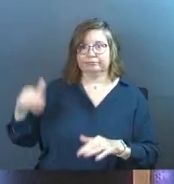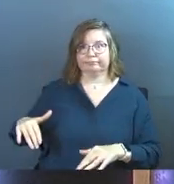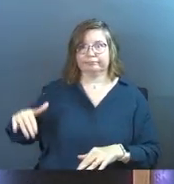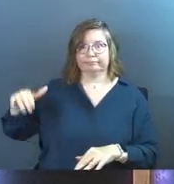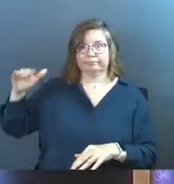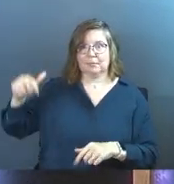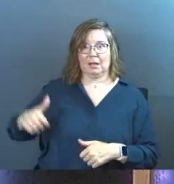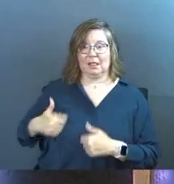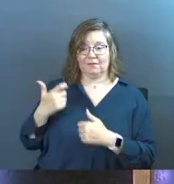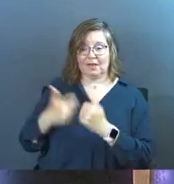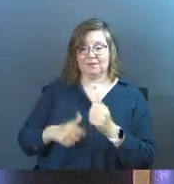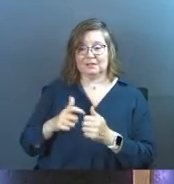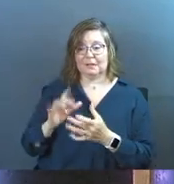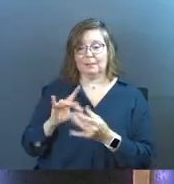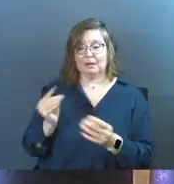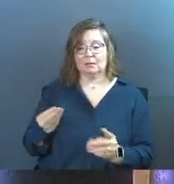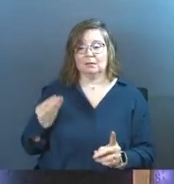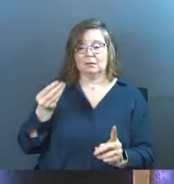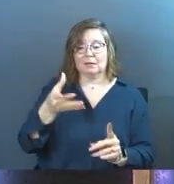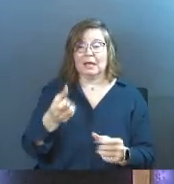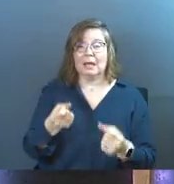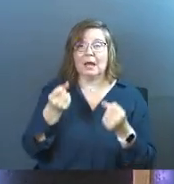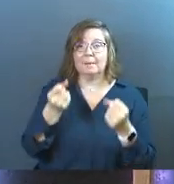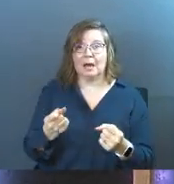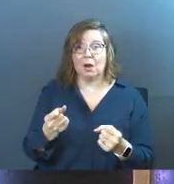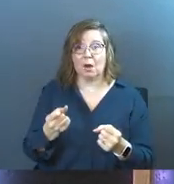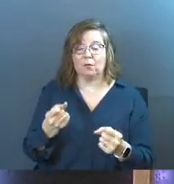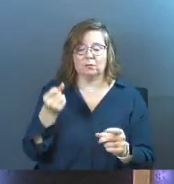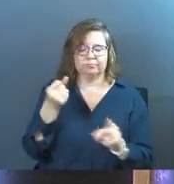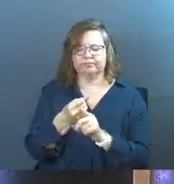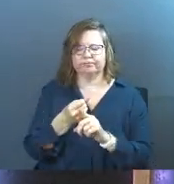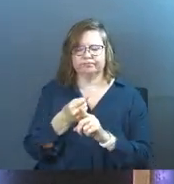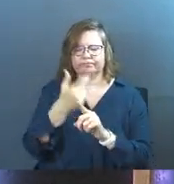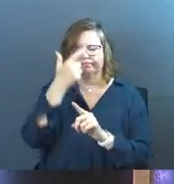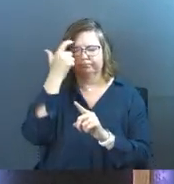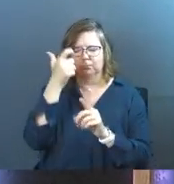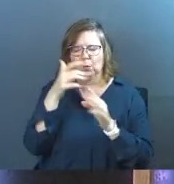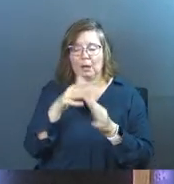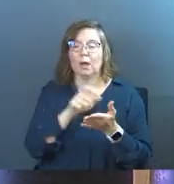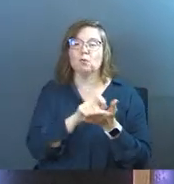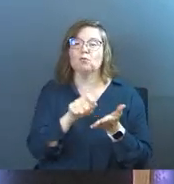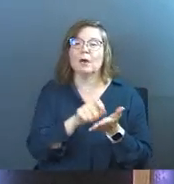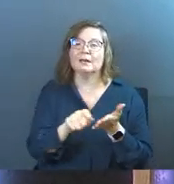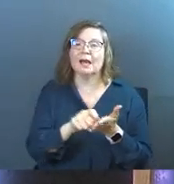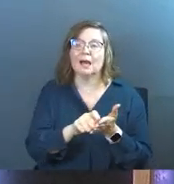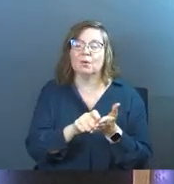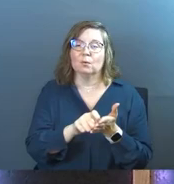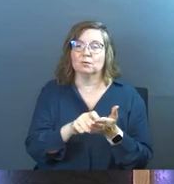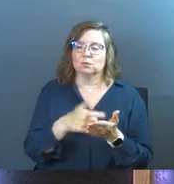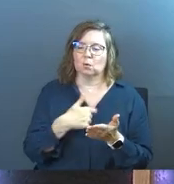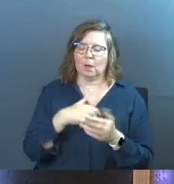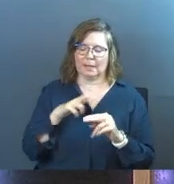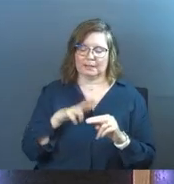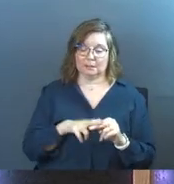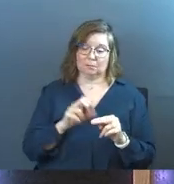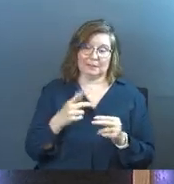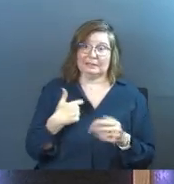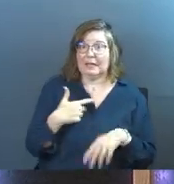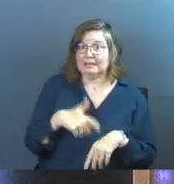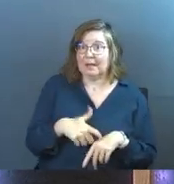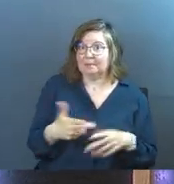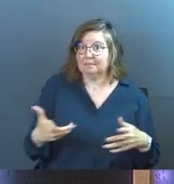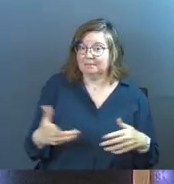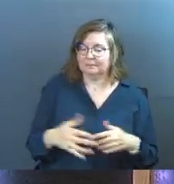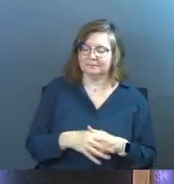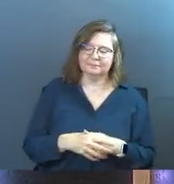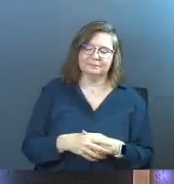And every time that I've spoken to you in a powerful way, I want you to write it down and I want you to reflect on that. So I sat down because I had time.